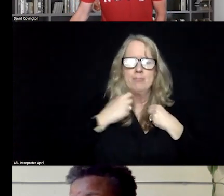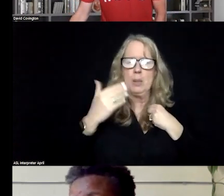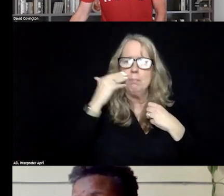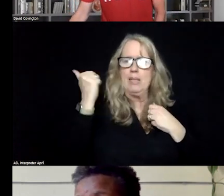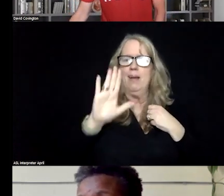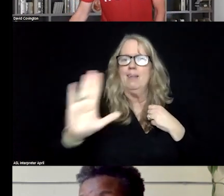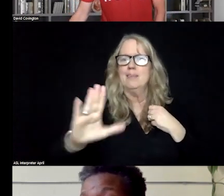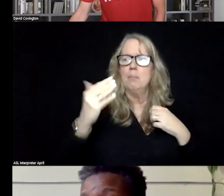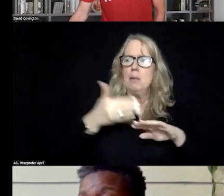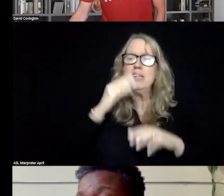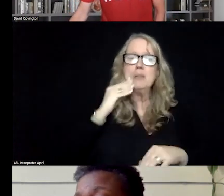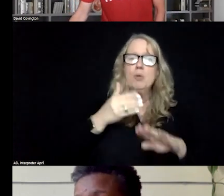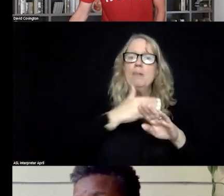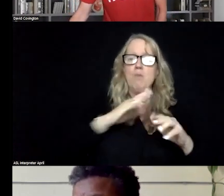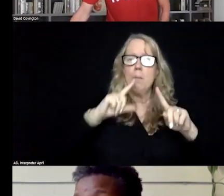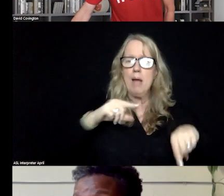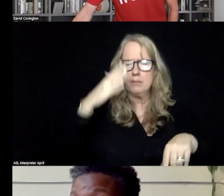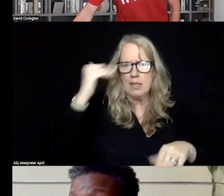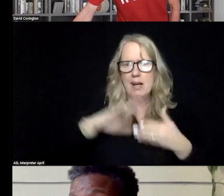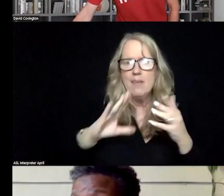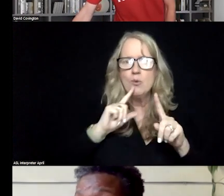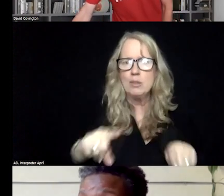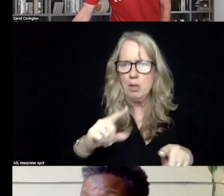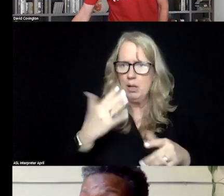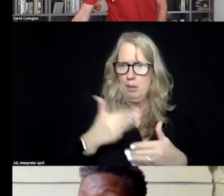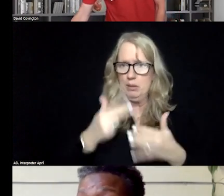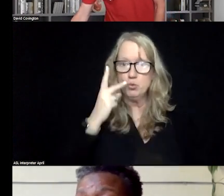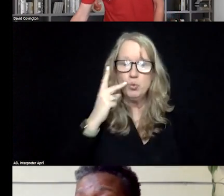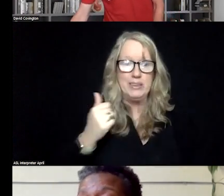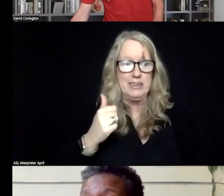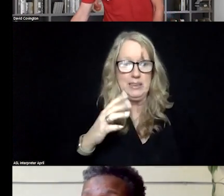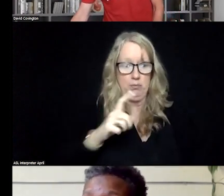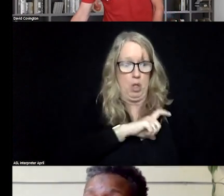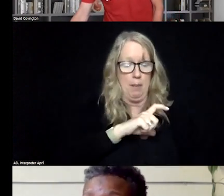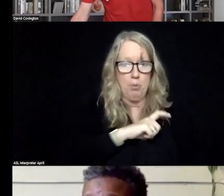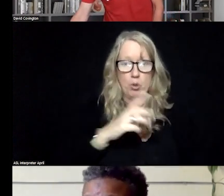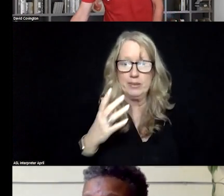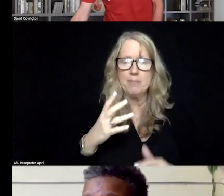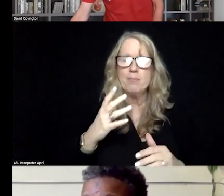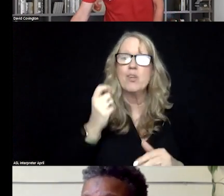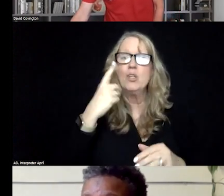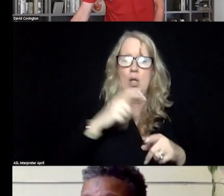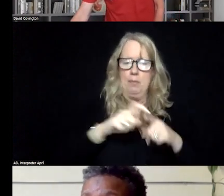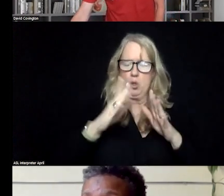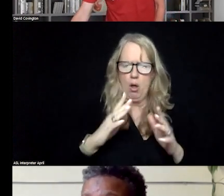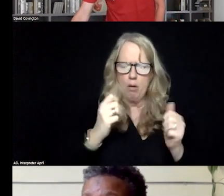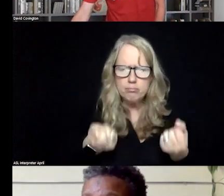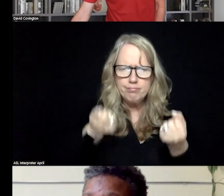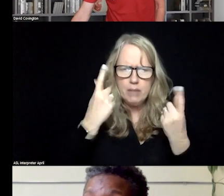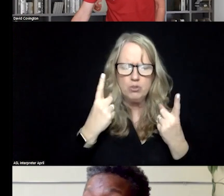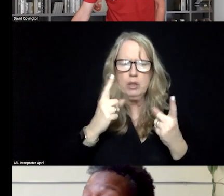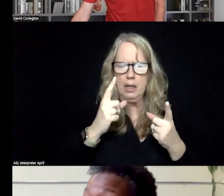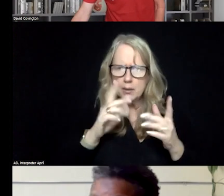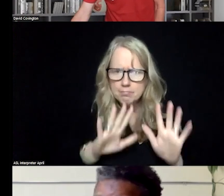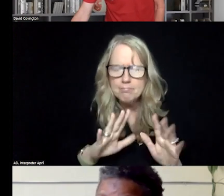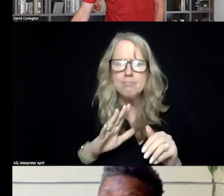past, uh, vis-a-vis a law enforcement response, uh, to a crisis. So having the call taker understand and being able to